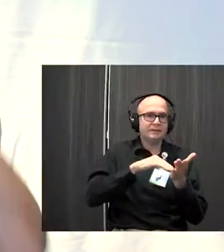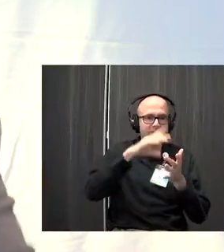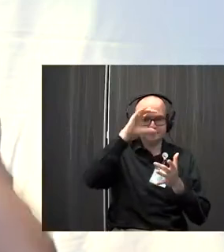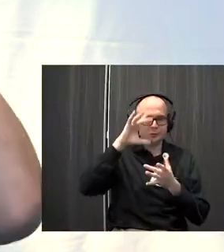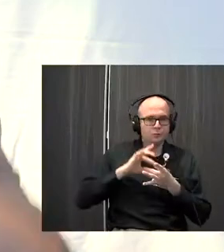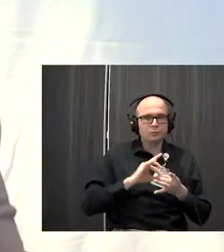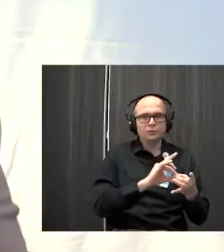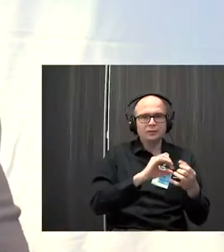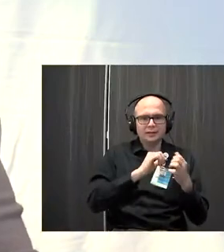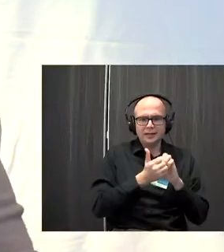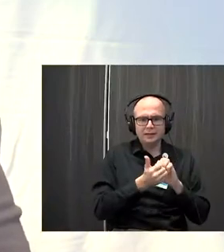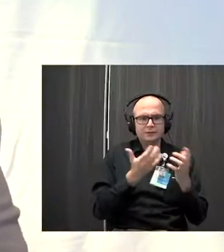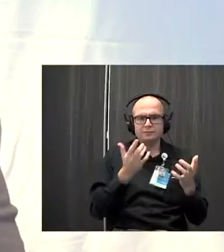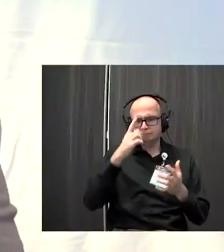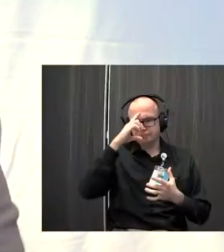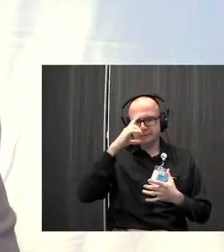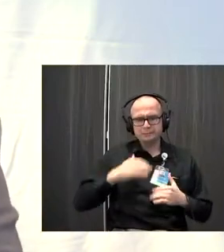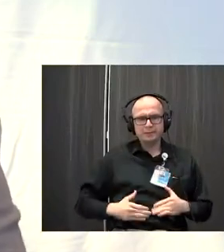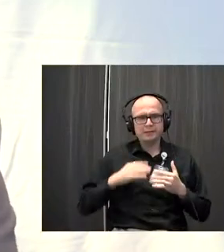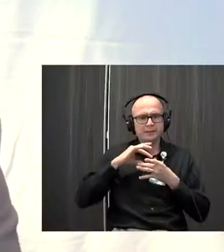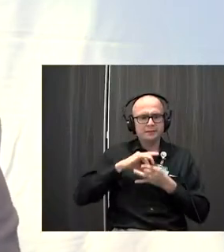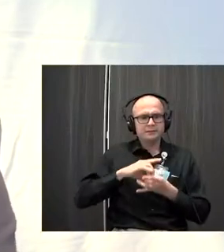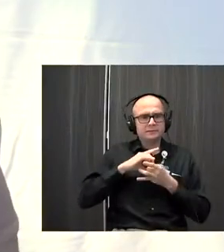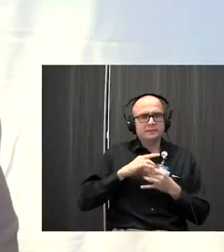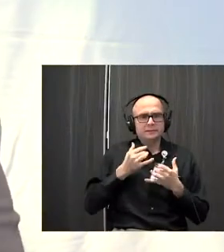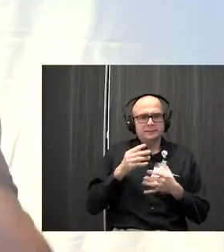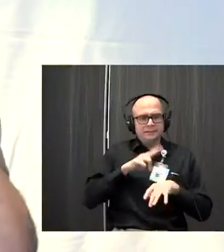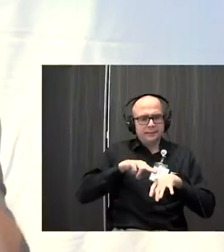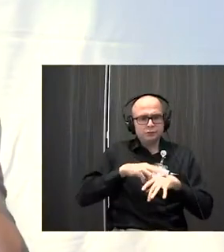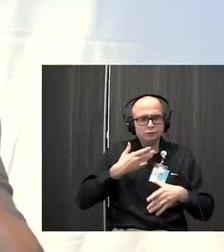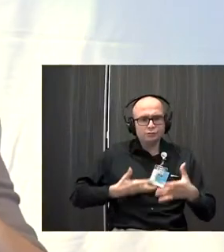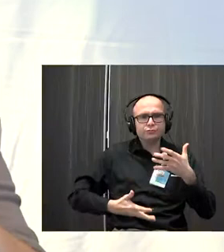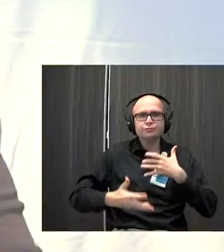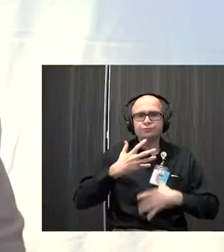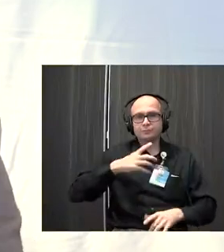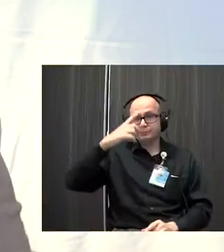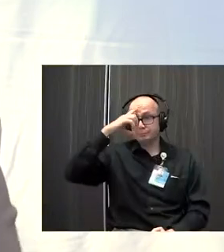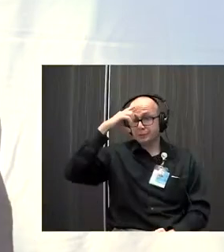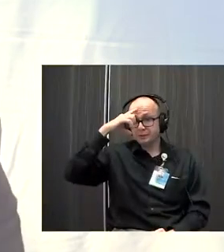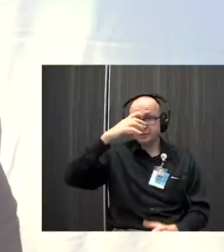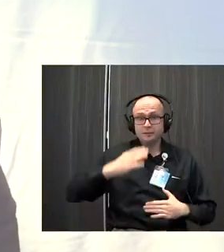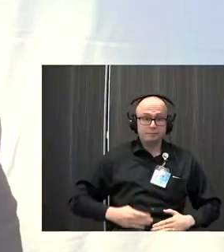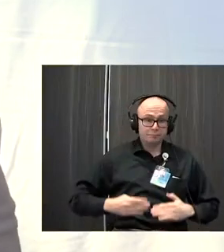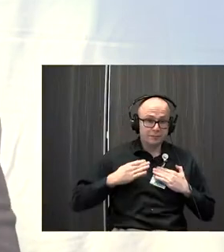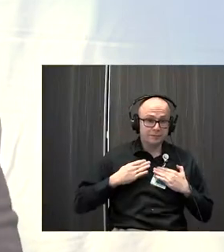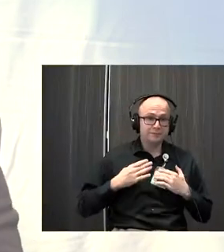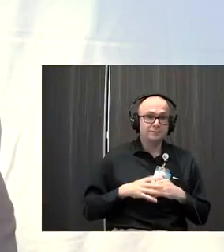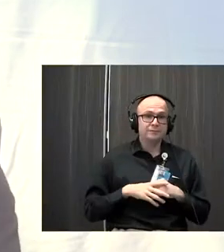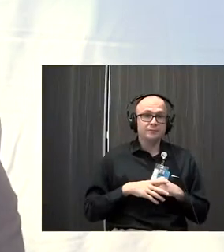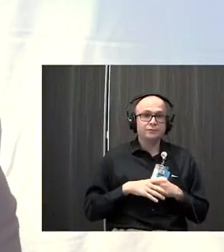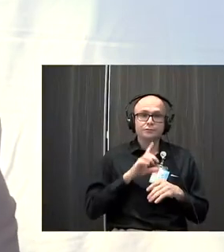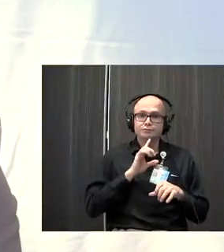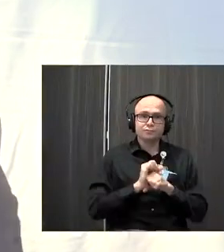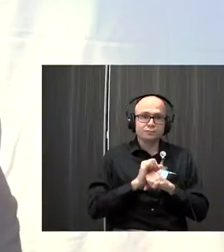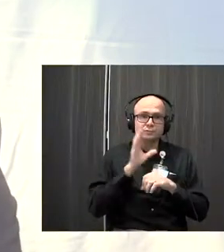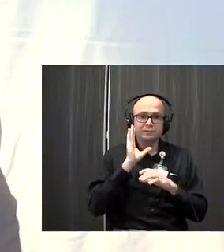things like that mind-body connection, the natural hardwired connection between our brain and our body to actually